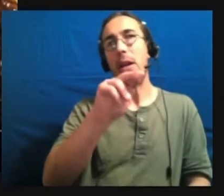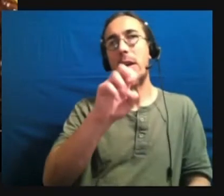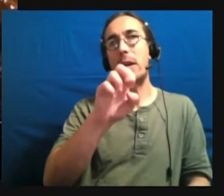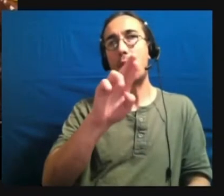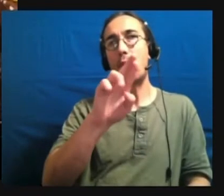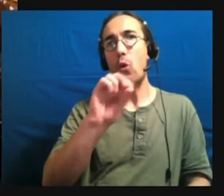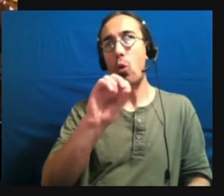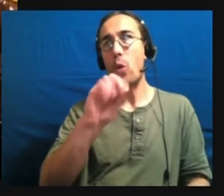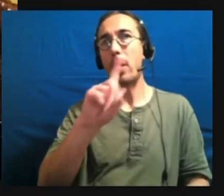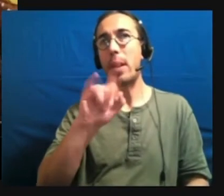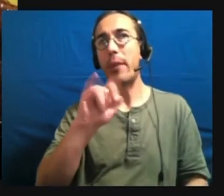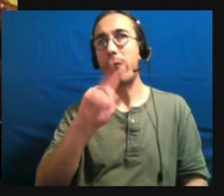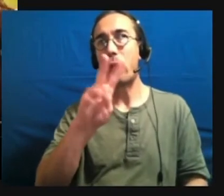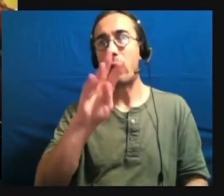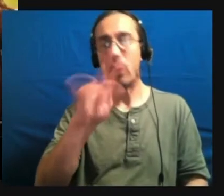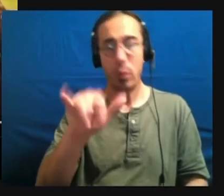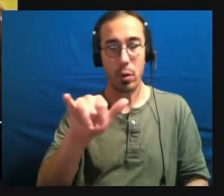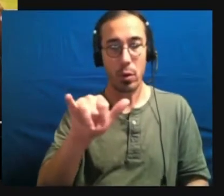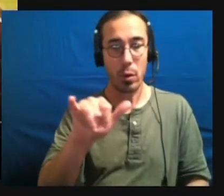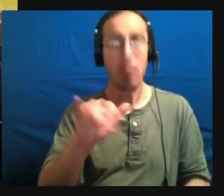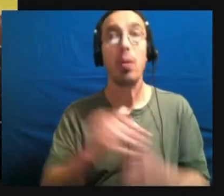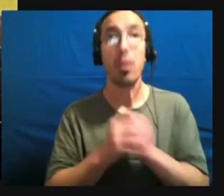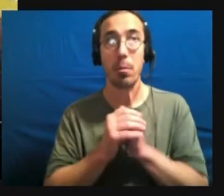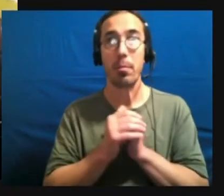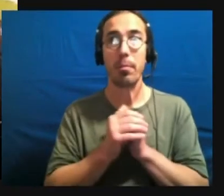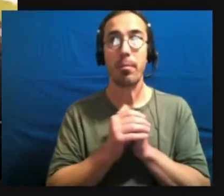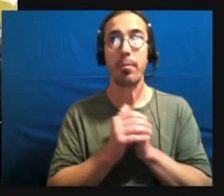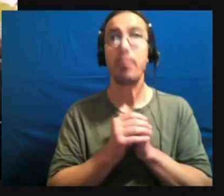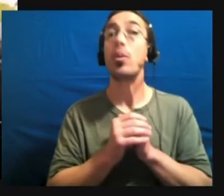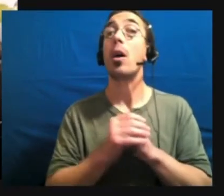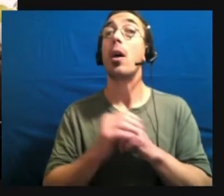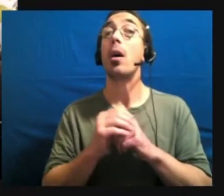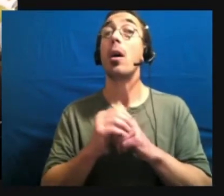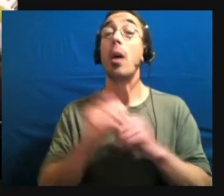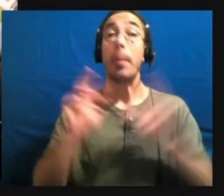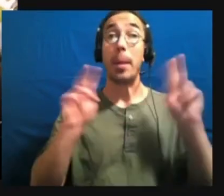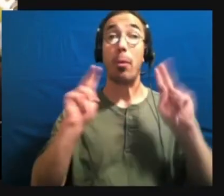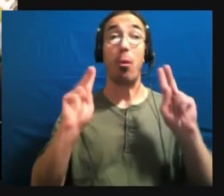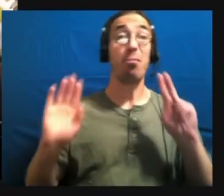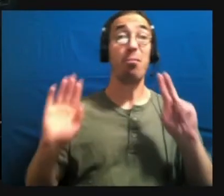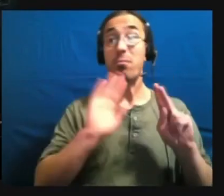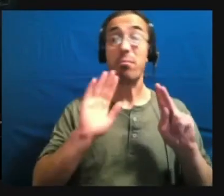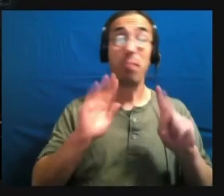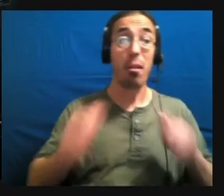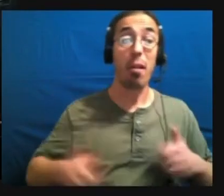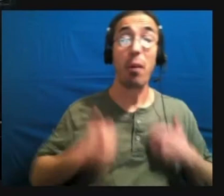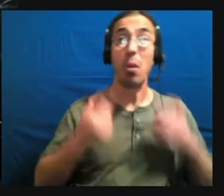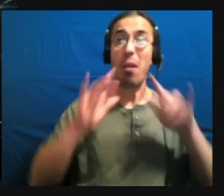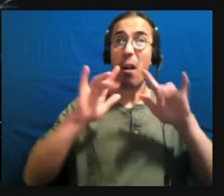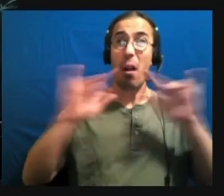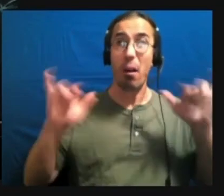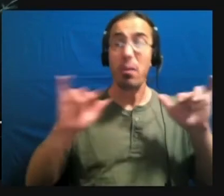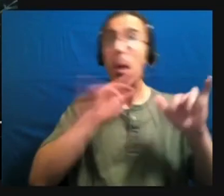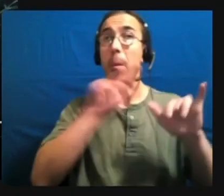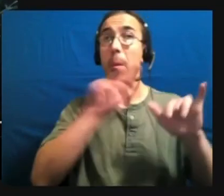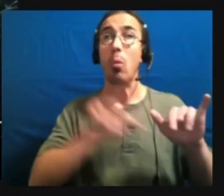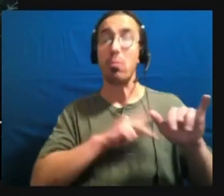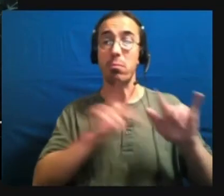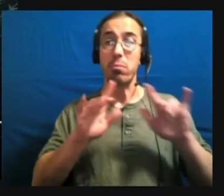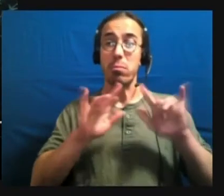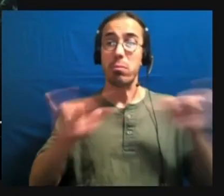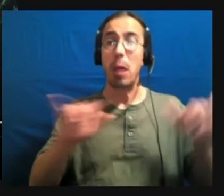Our world is home to an extraordinarily beautiful variety of life. According to Sir David Attenborough, the term biodiversity